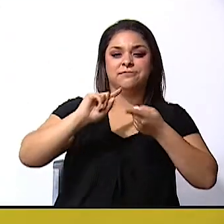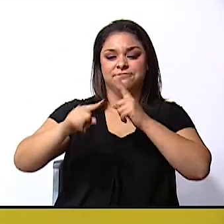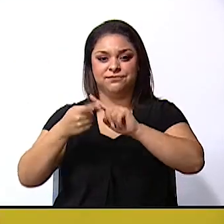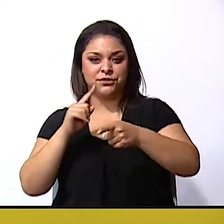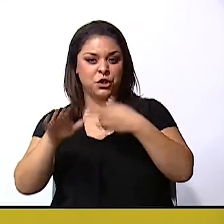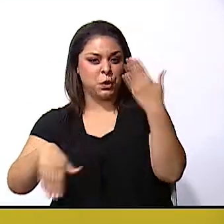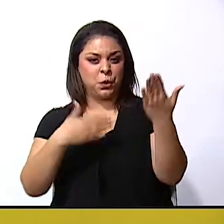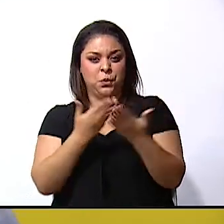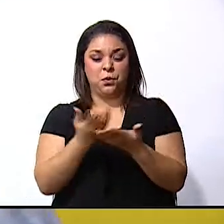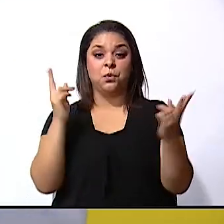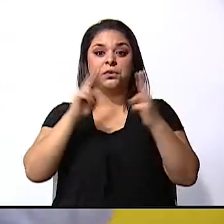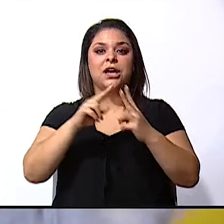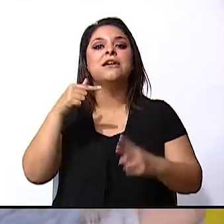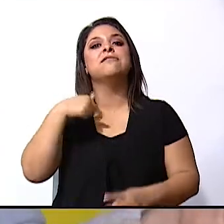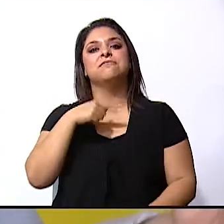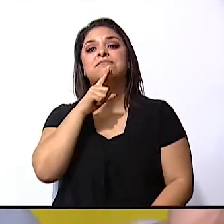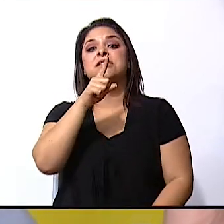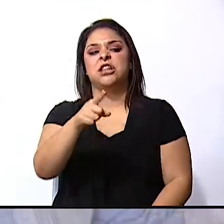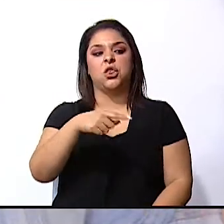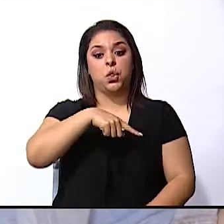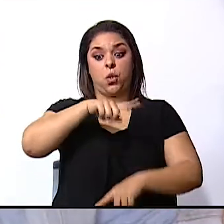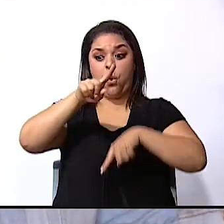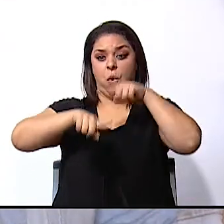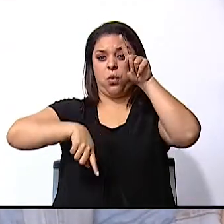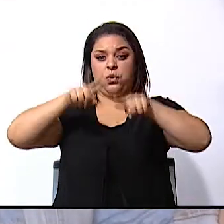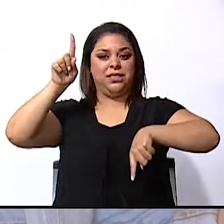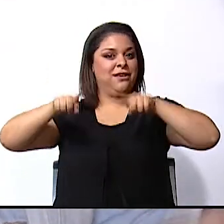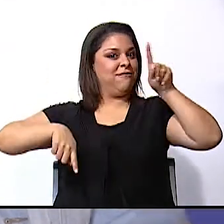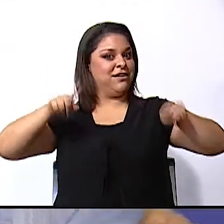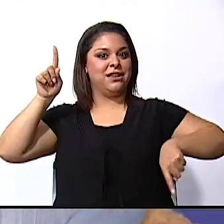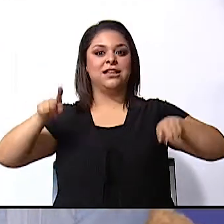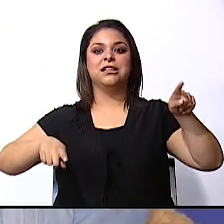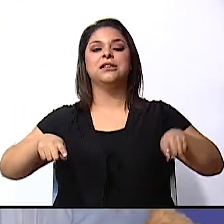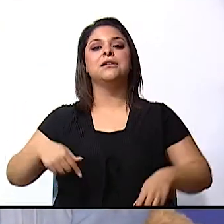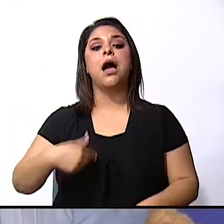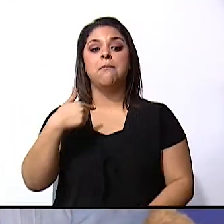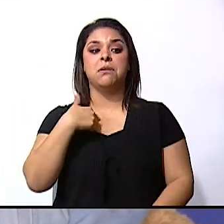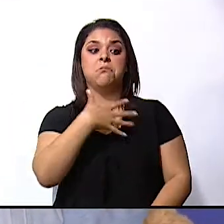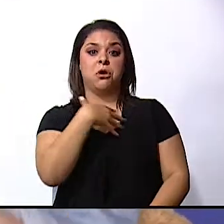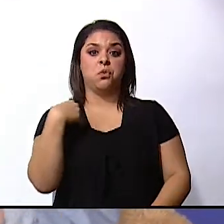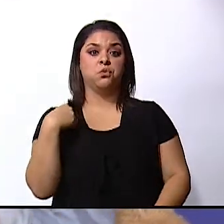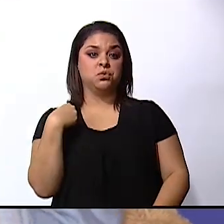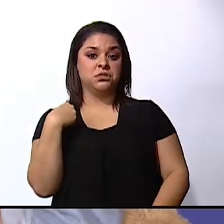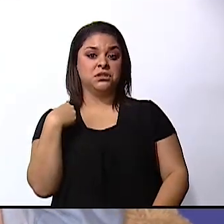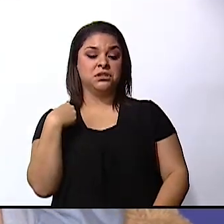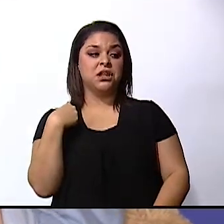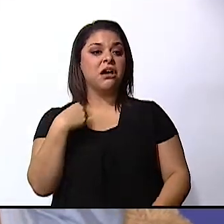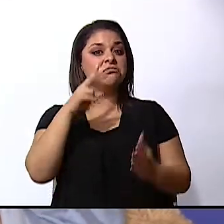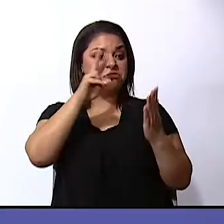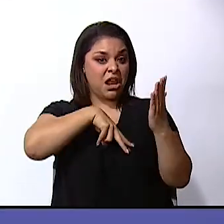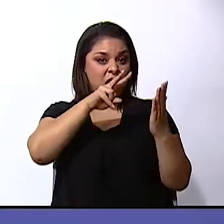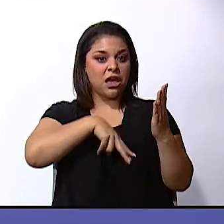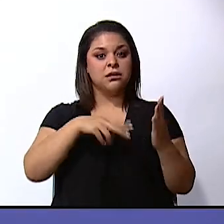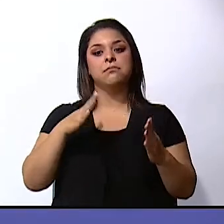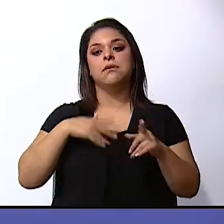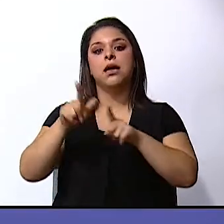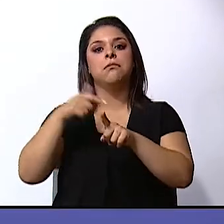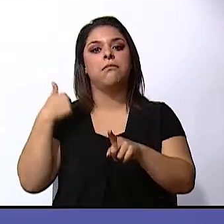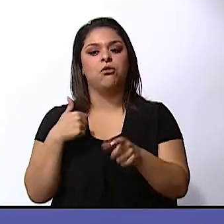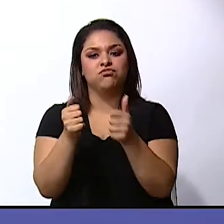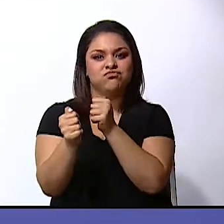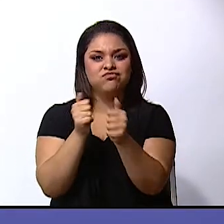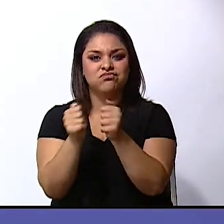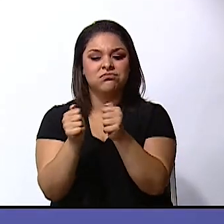that we are very different i like to read and my brother likes video games my